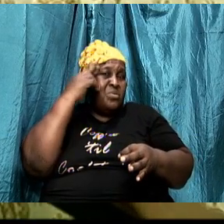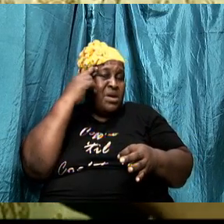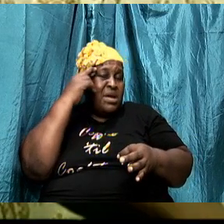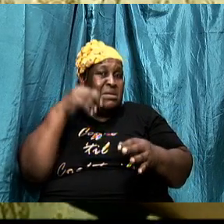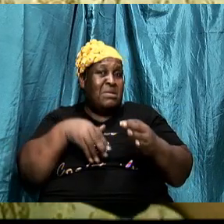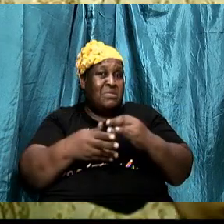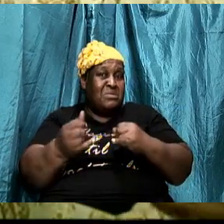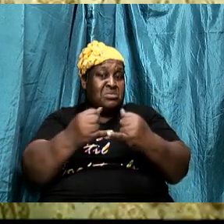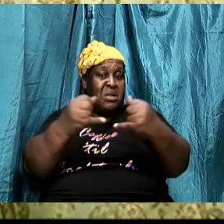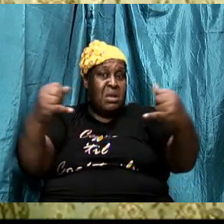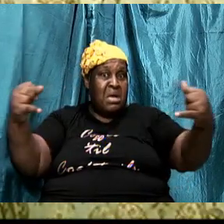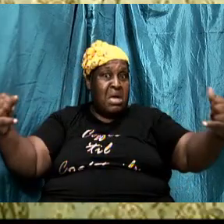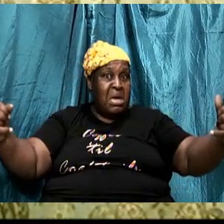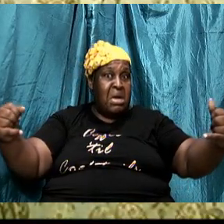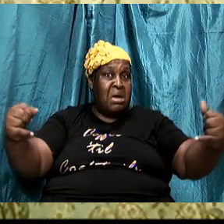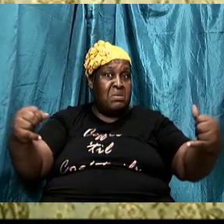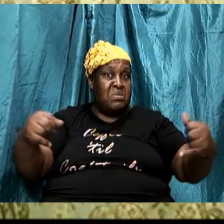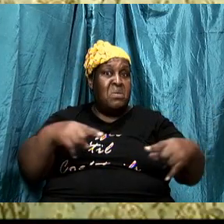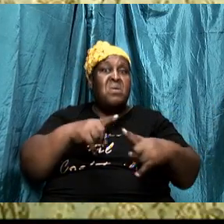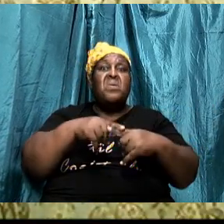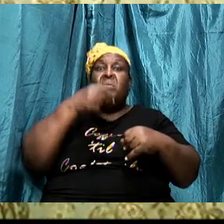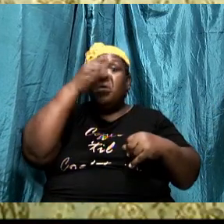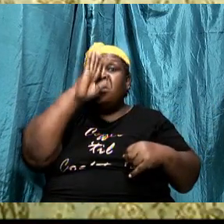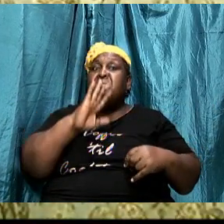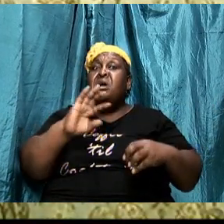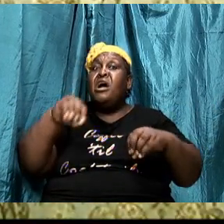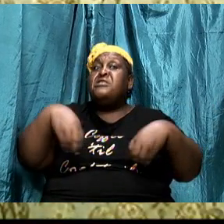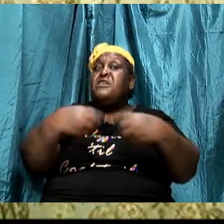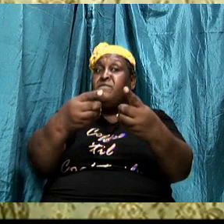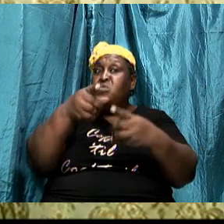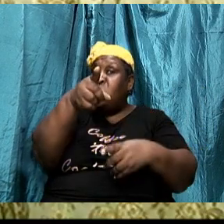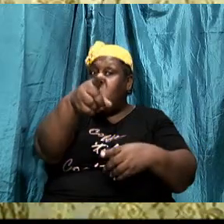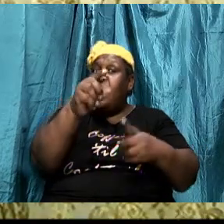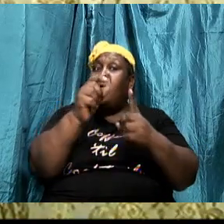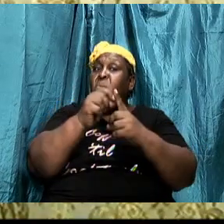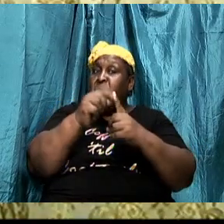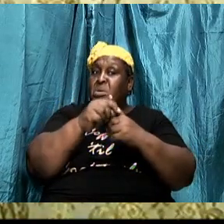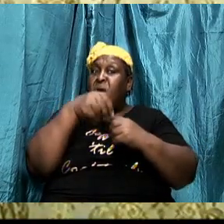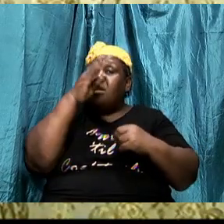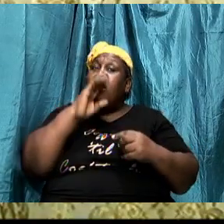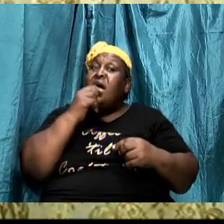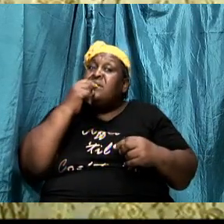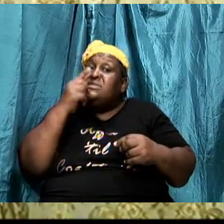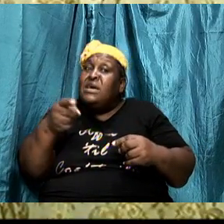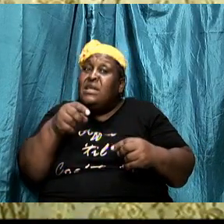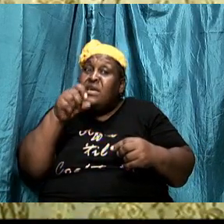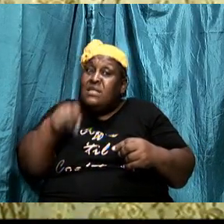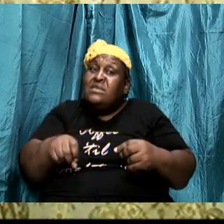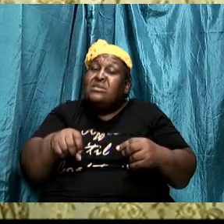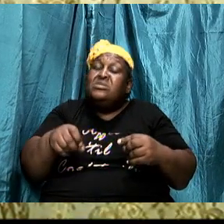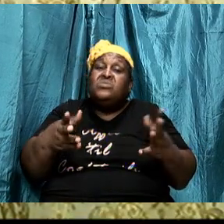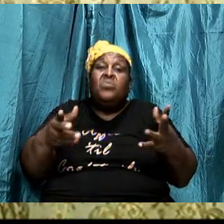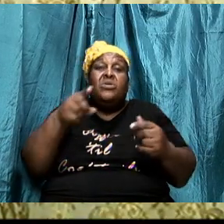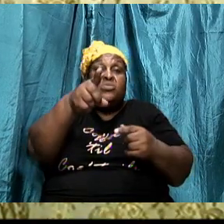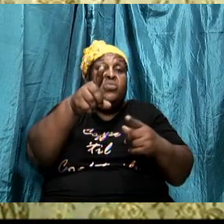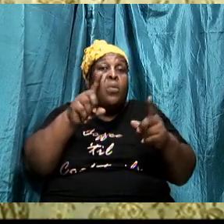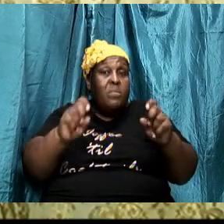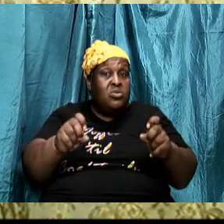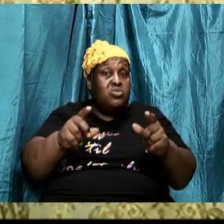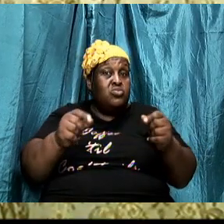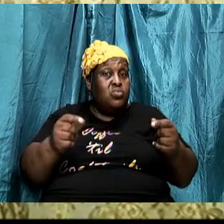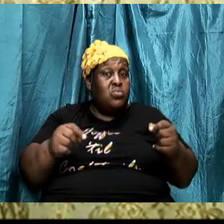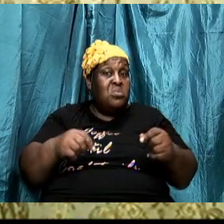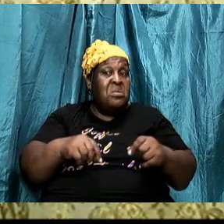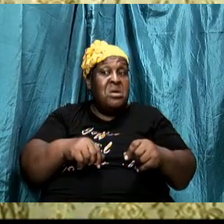there is a line that is drawn and when God gives you a word and God said this is what you're supposed to do anytime